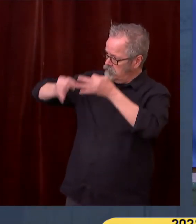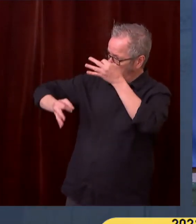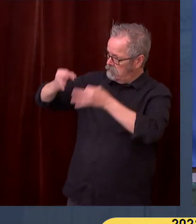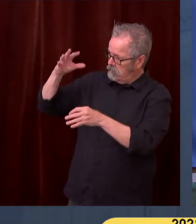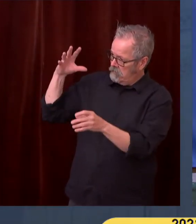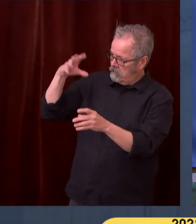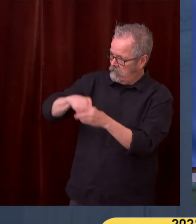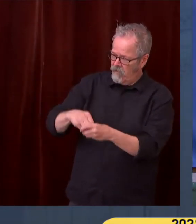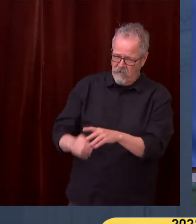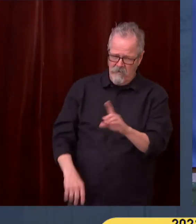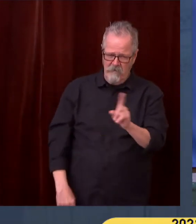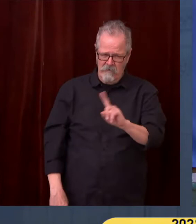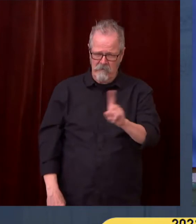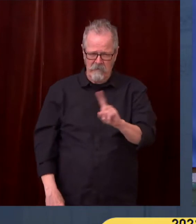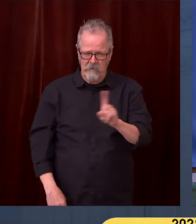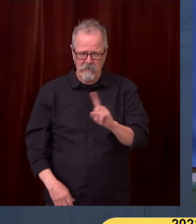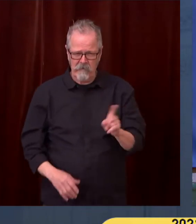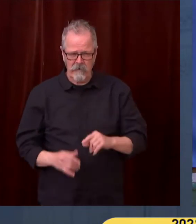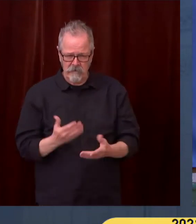anticipate